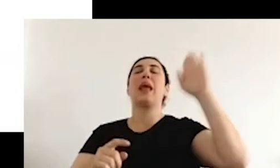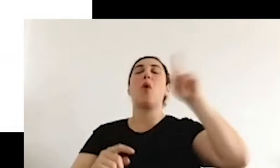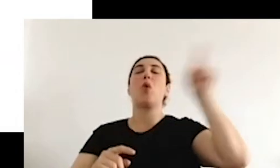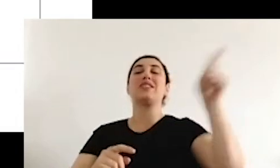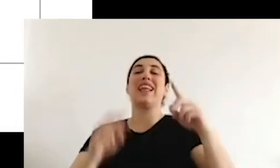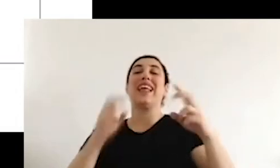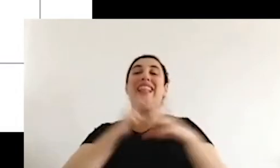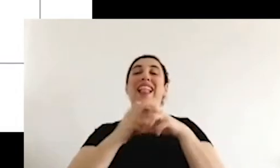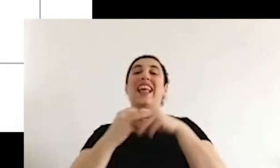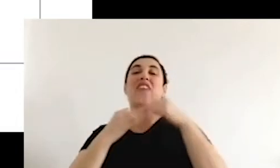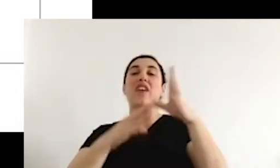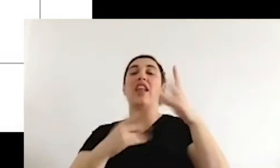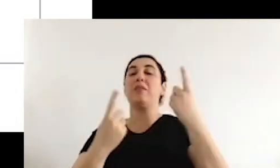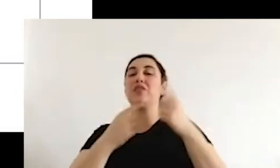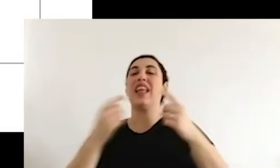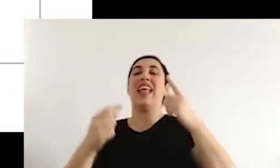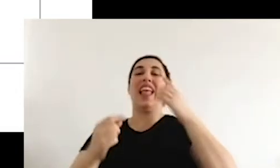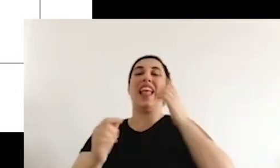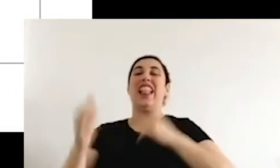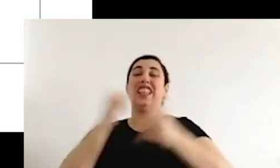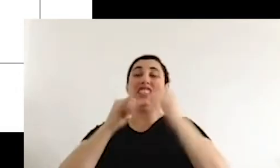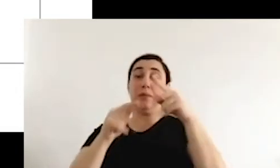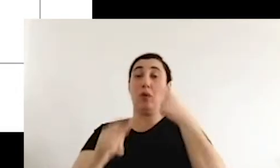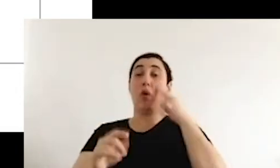threats to liberal democracies,